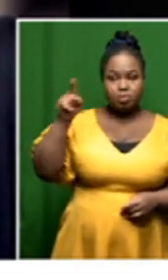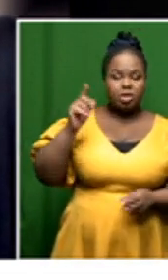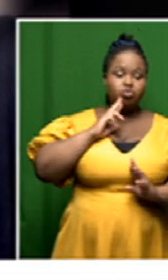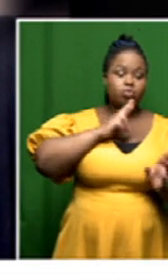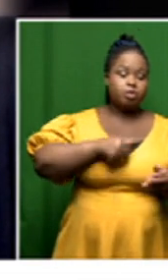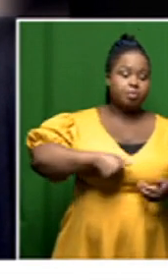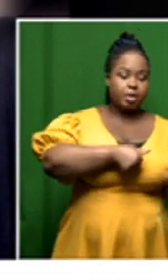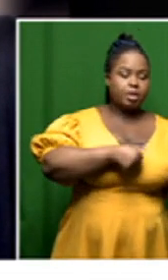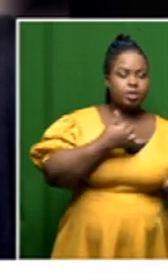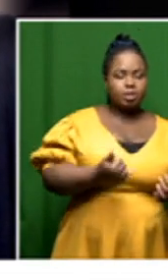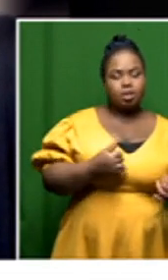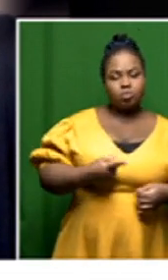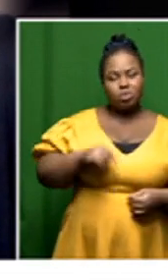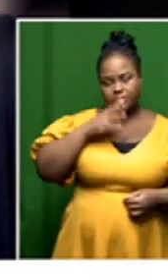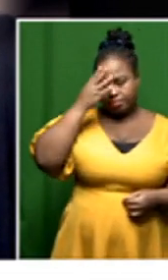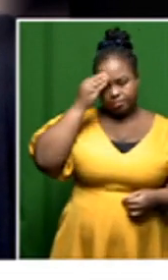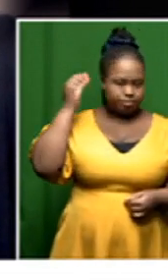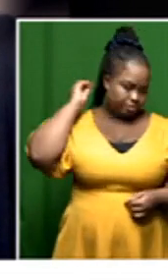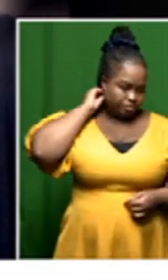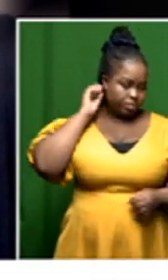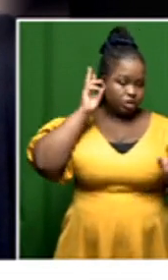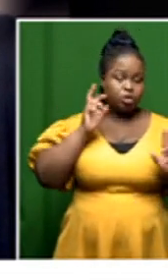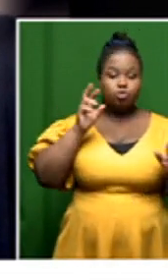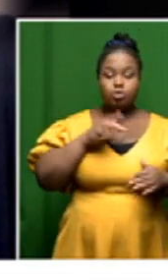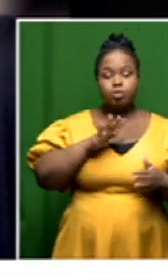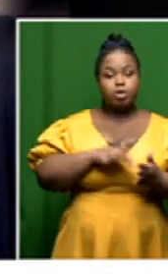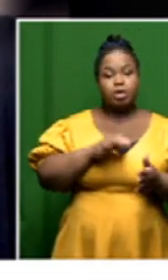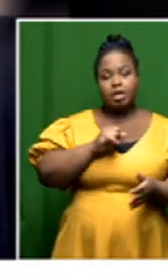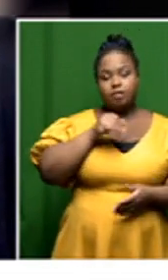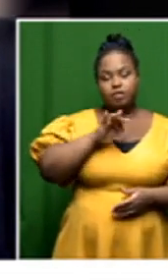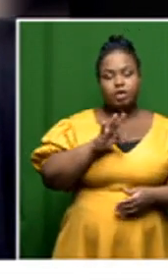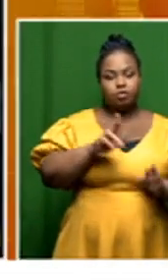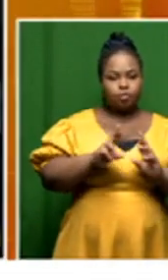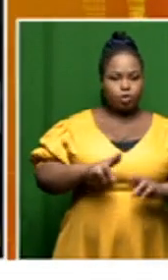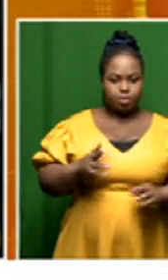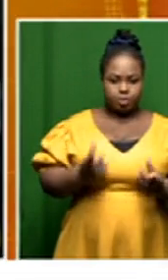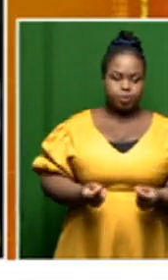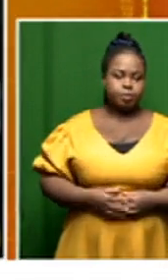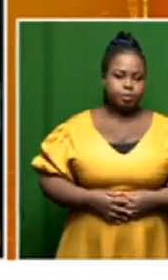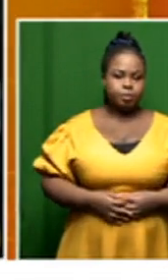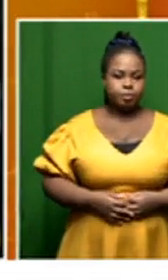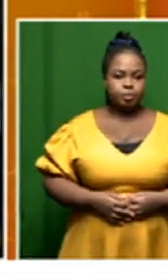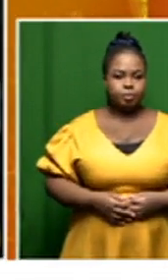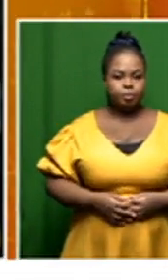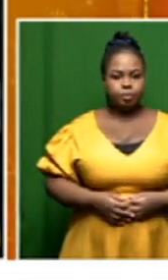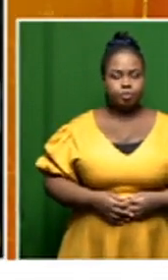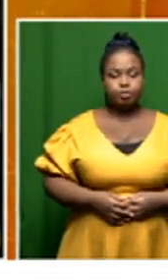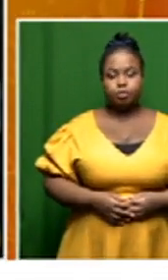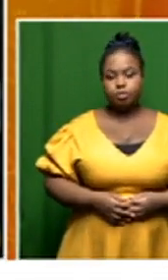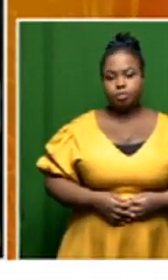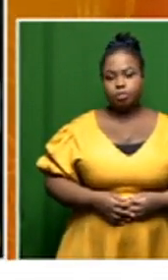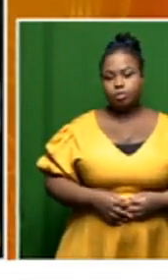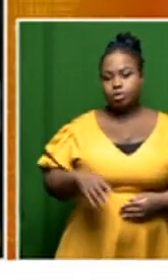and so we are taking serious issue with the position that afri forum is taking and lucanio you